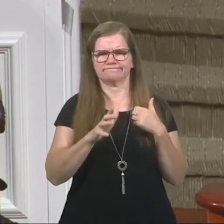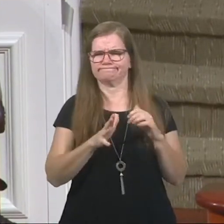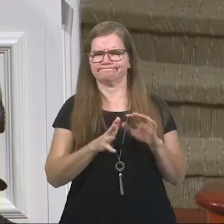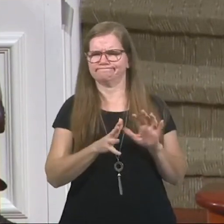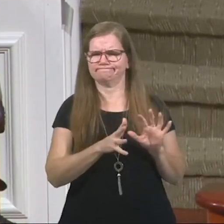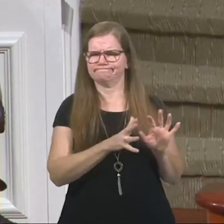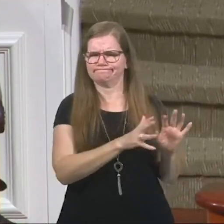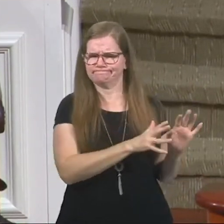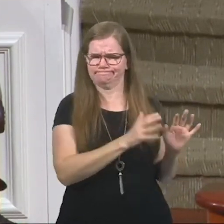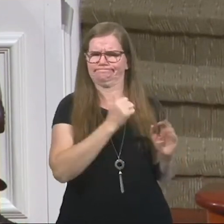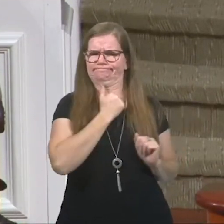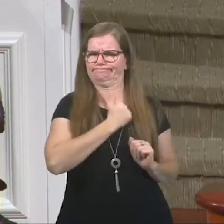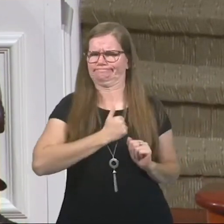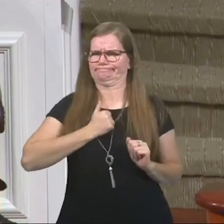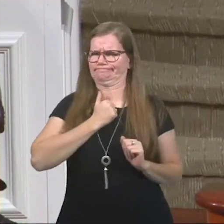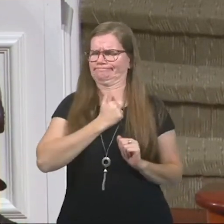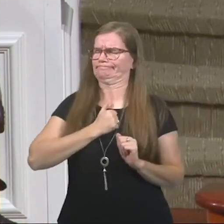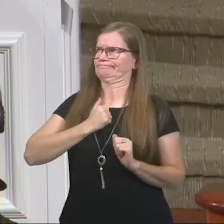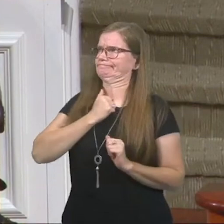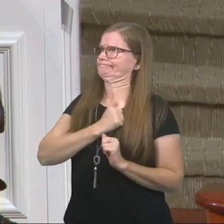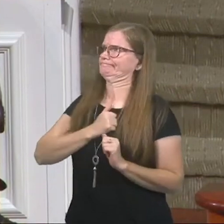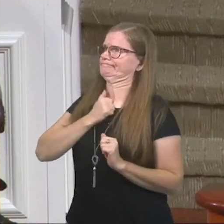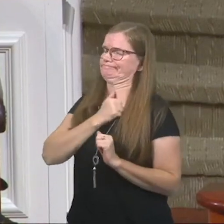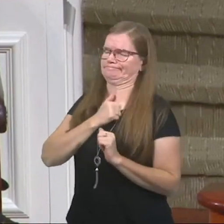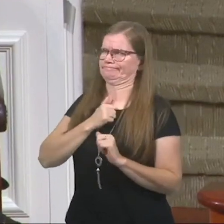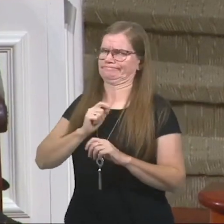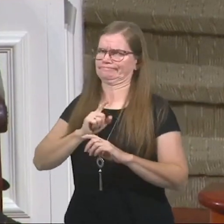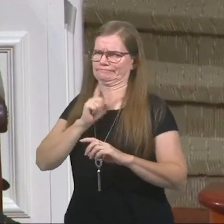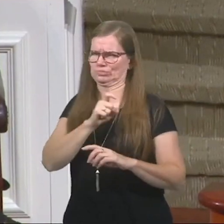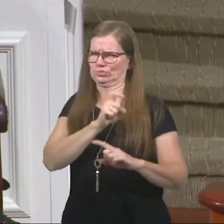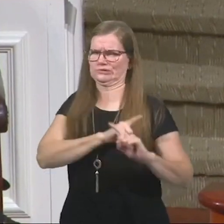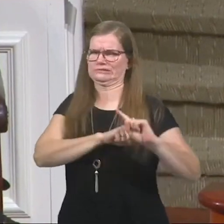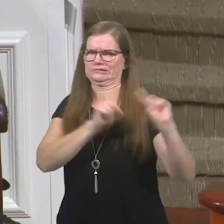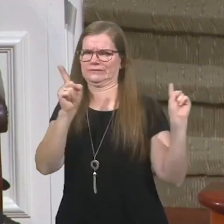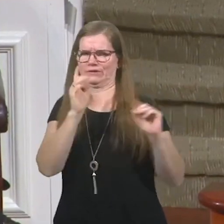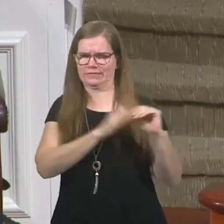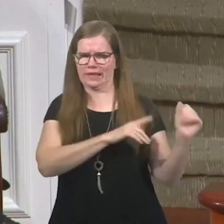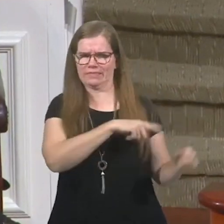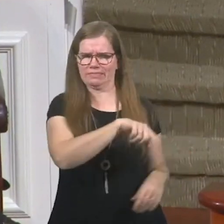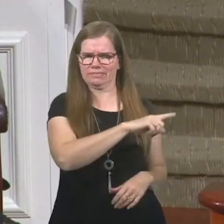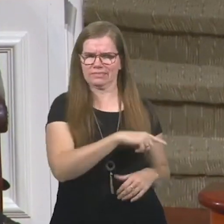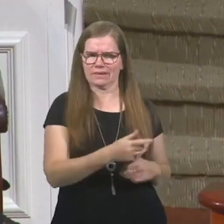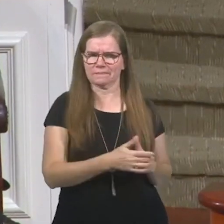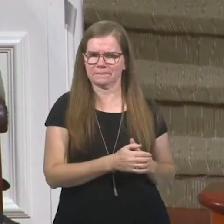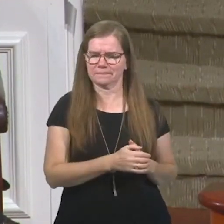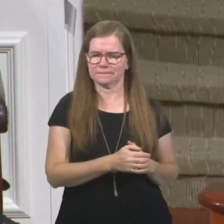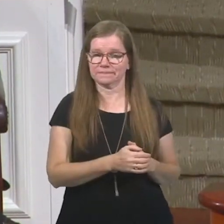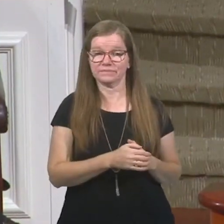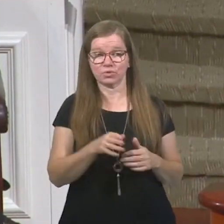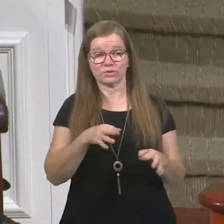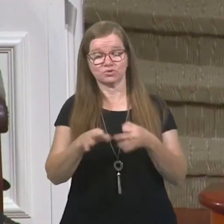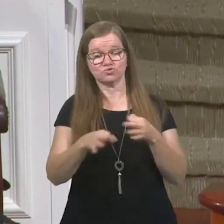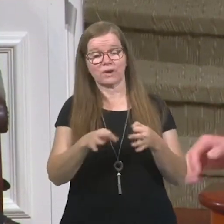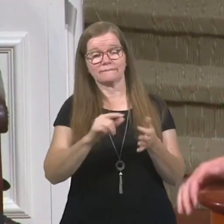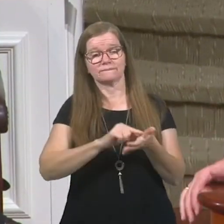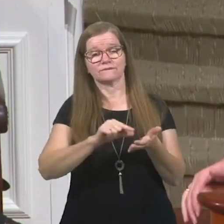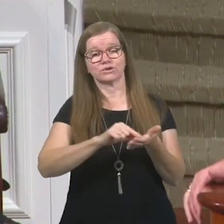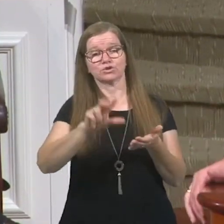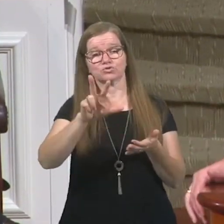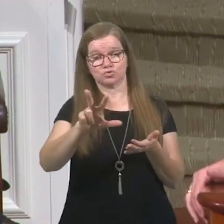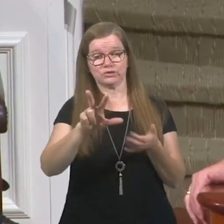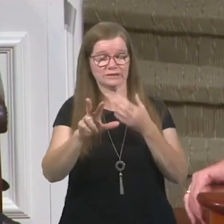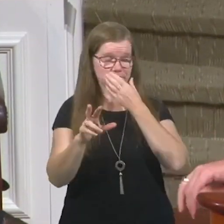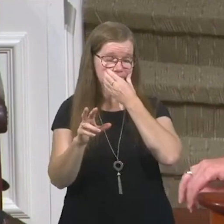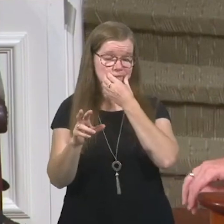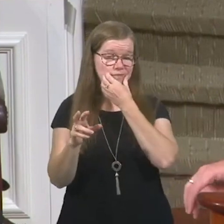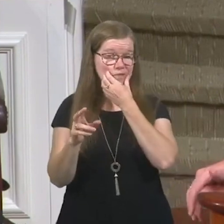We should repent of it. And we should walk differently than they live. Look, if you would, please, he describes it. Verse number three, once